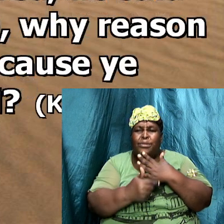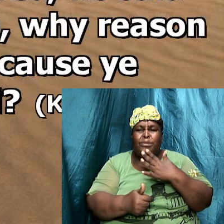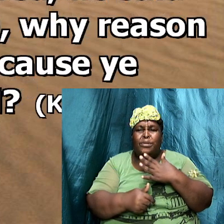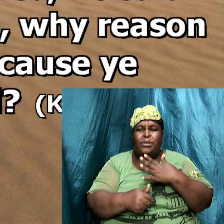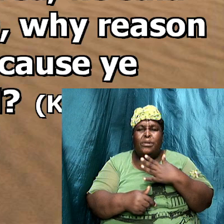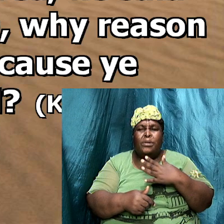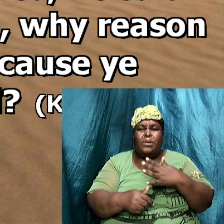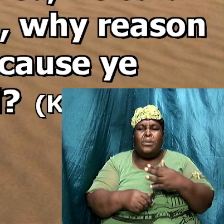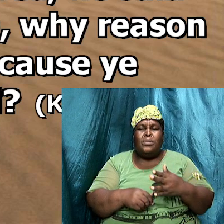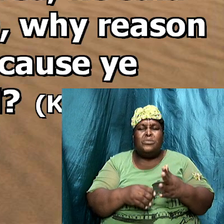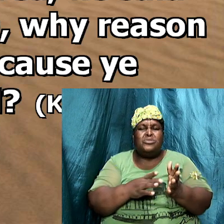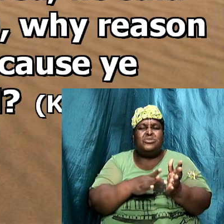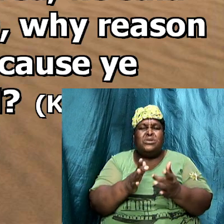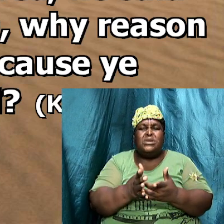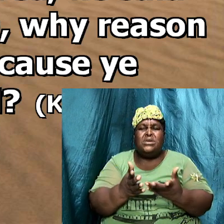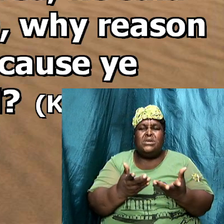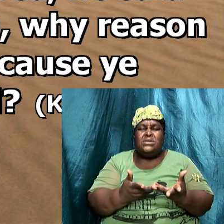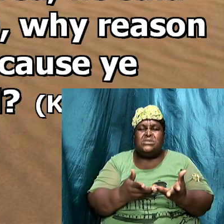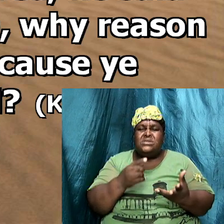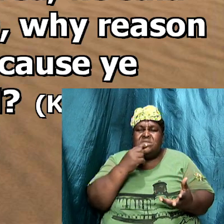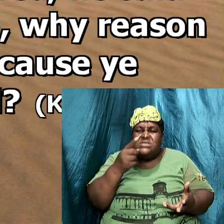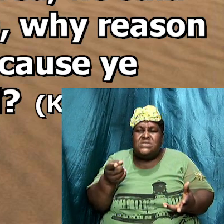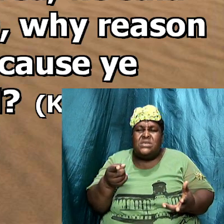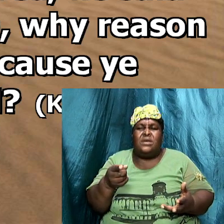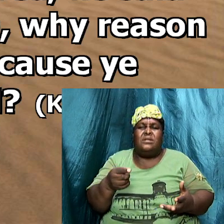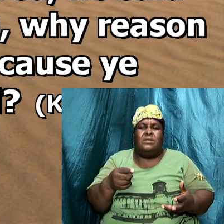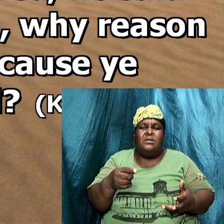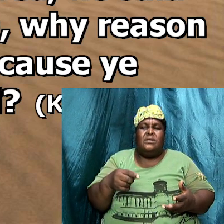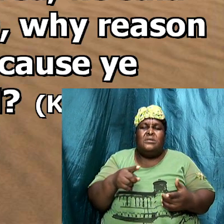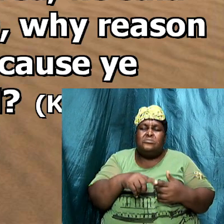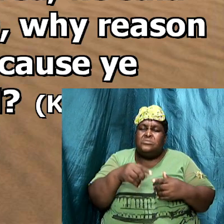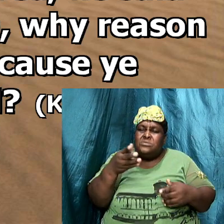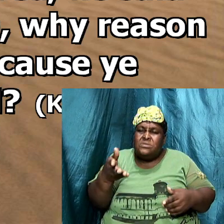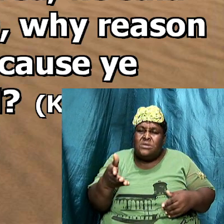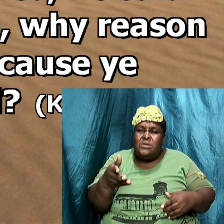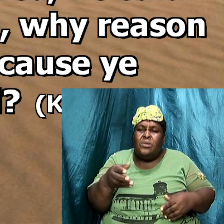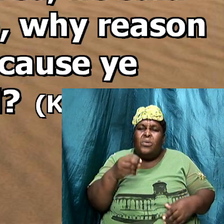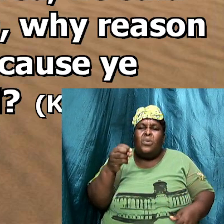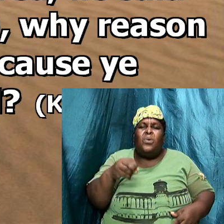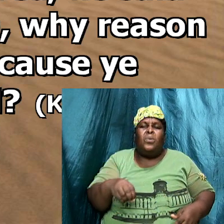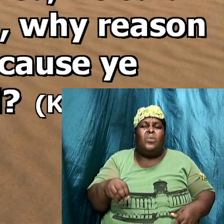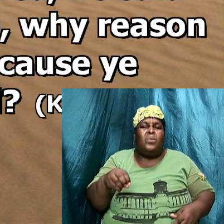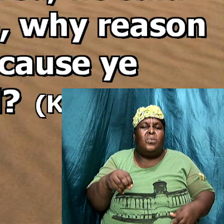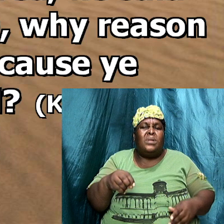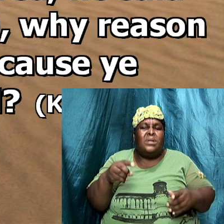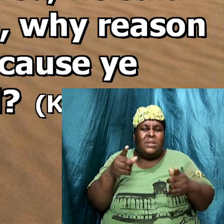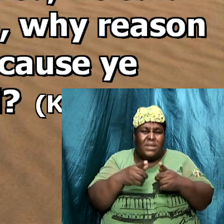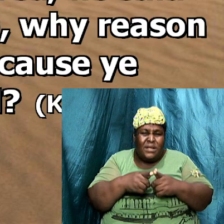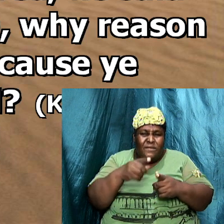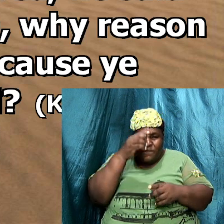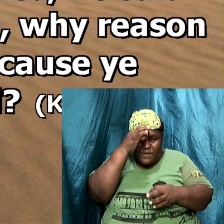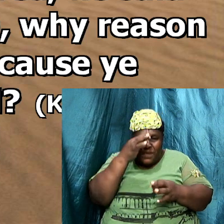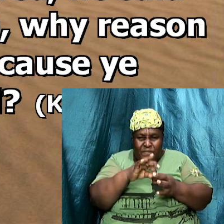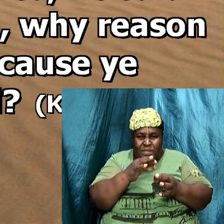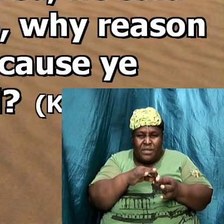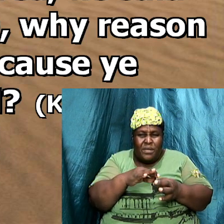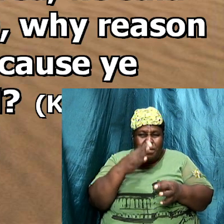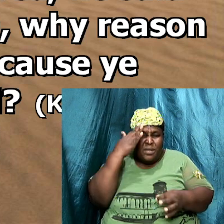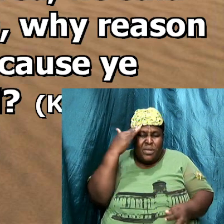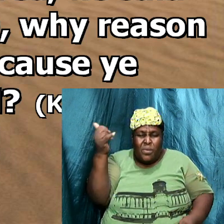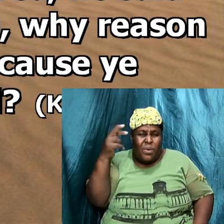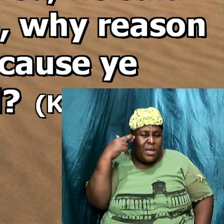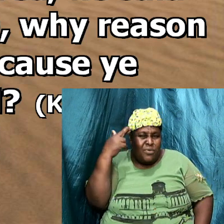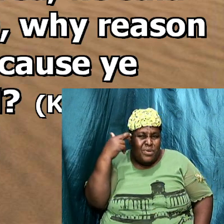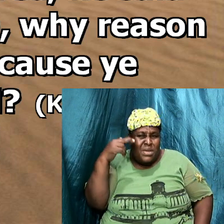which when Jesus perceived he said unto them oh he have little faith why reason he